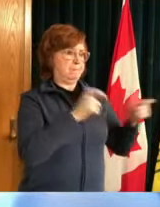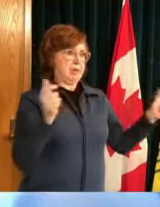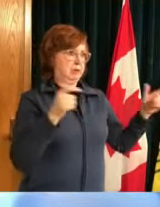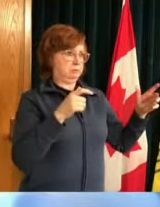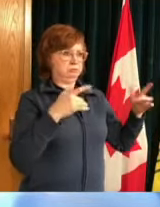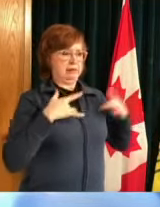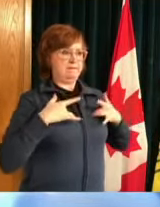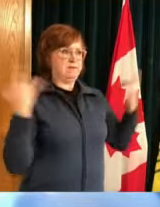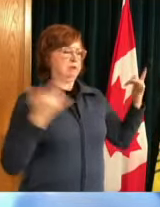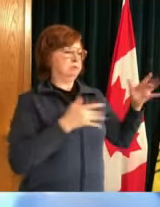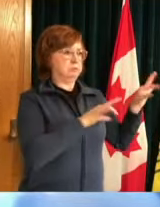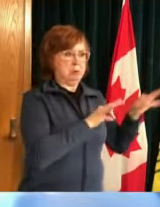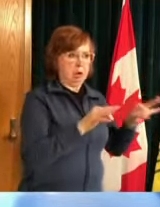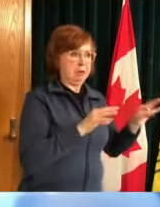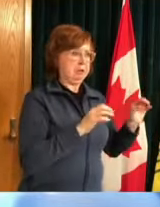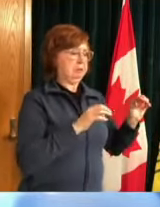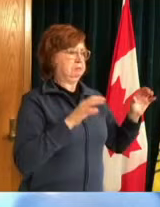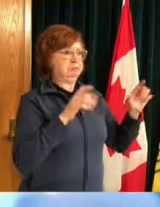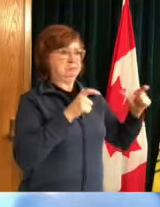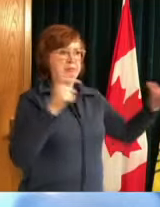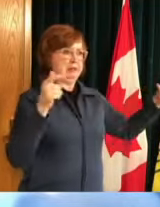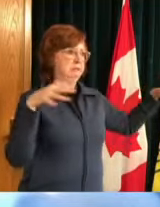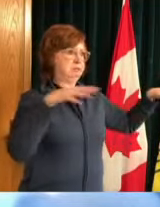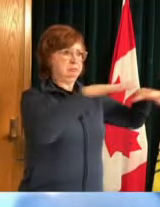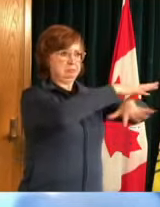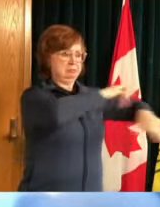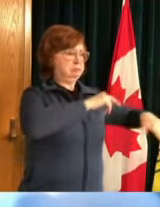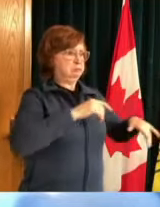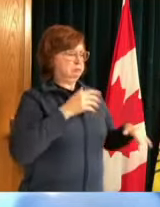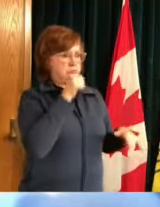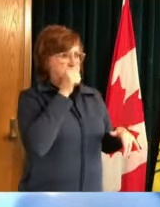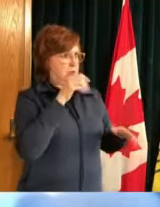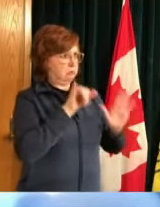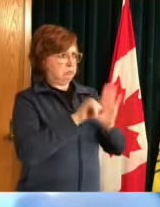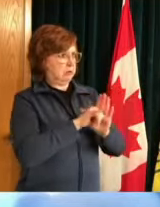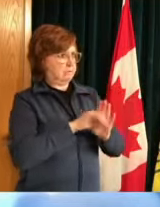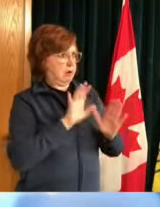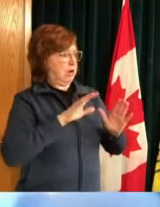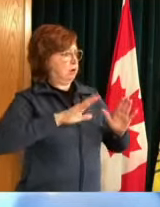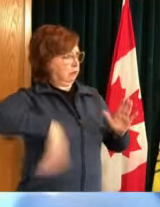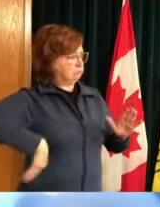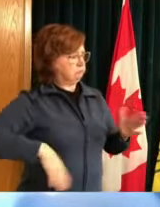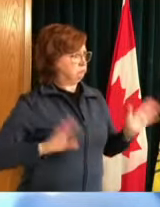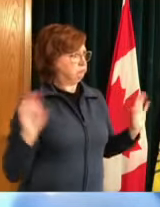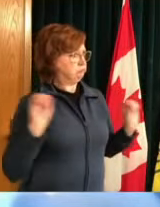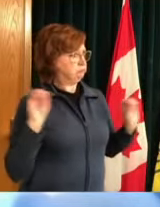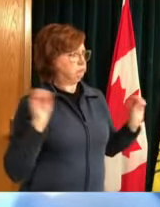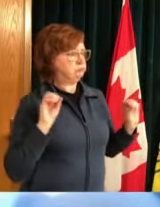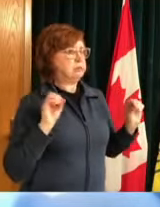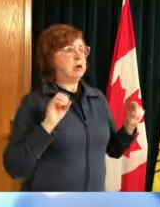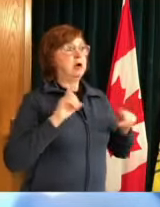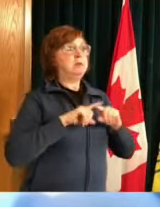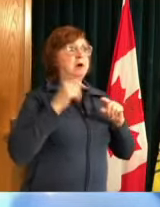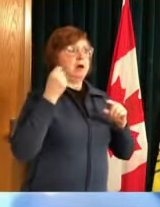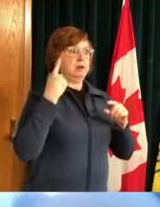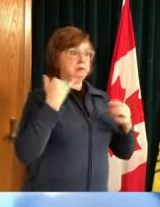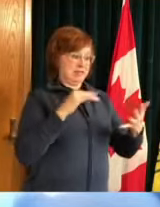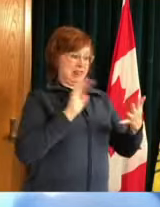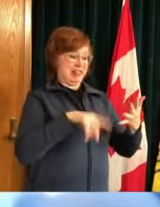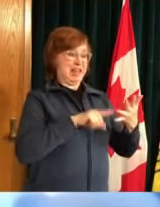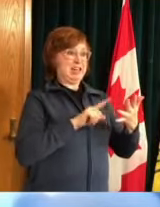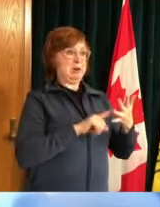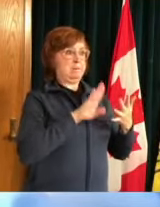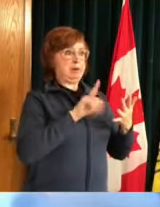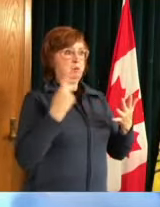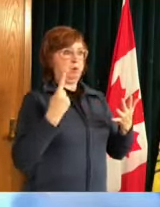uh surprising i think and and we also know that once you have a range of concern in a continent like in north america or a country